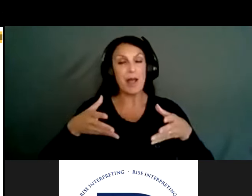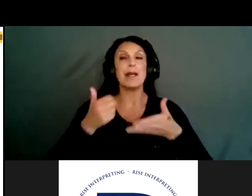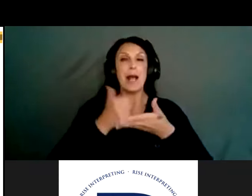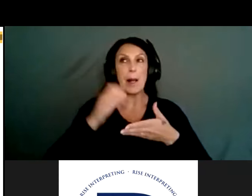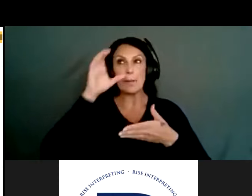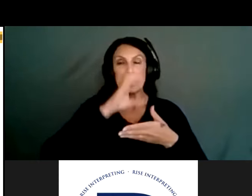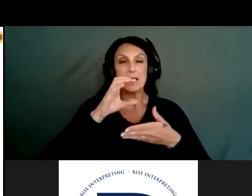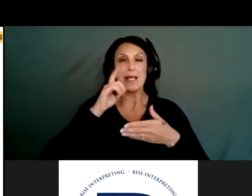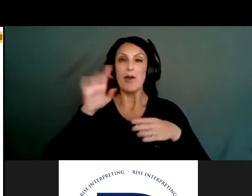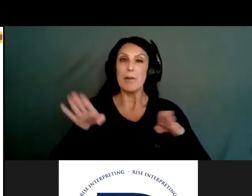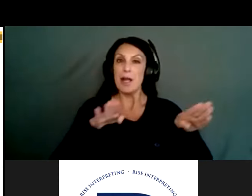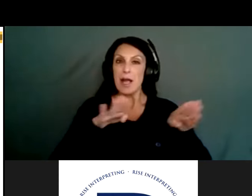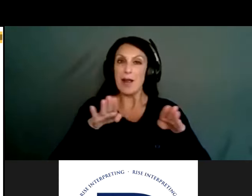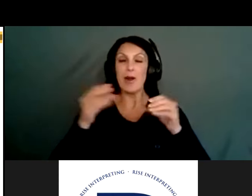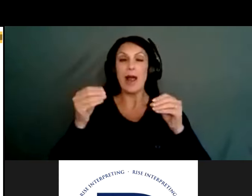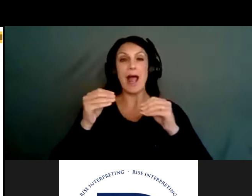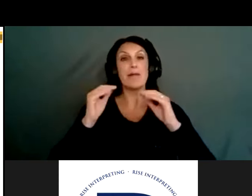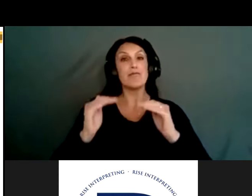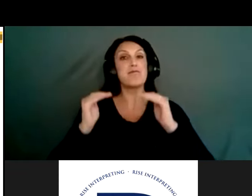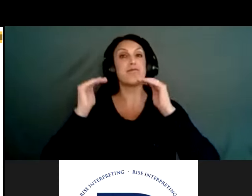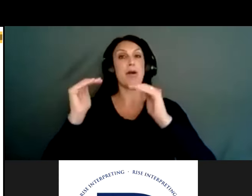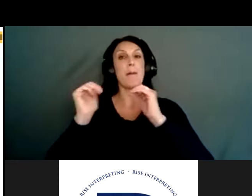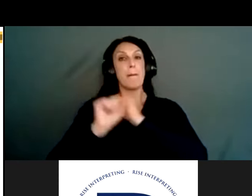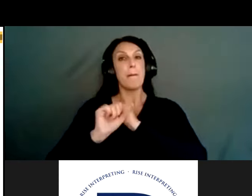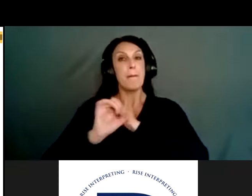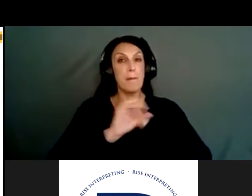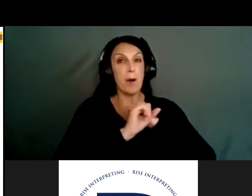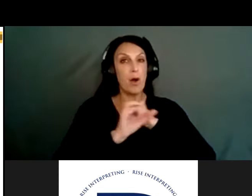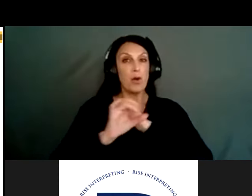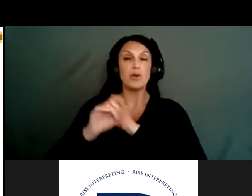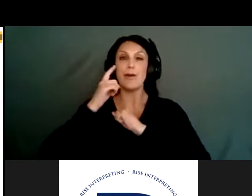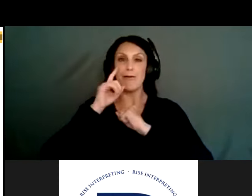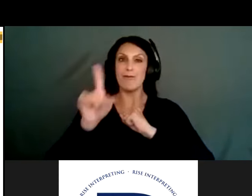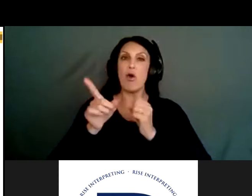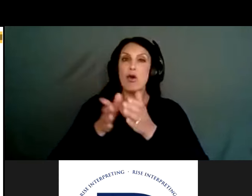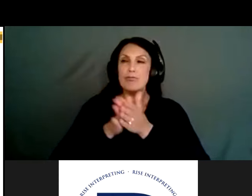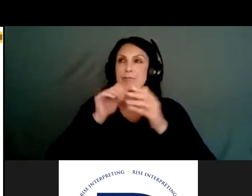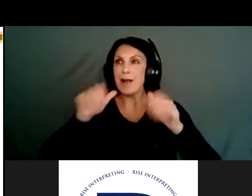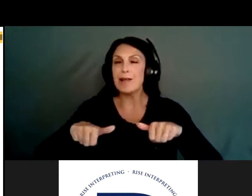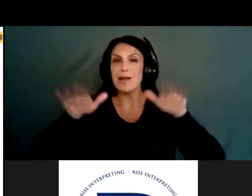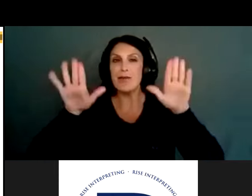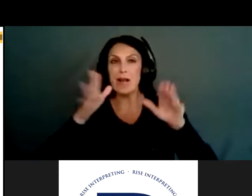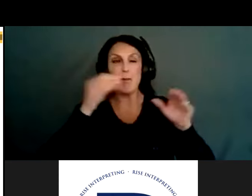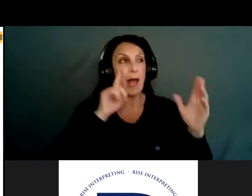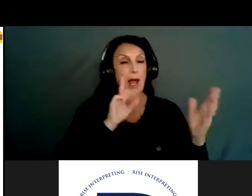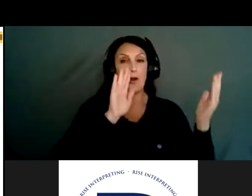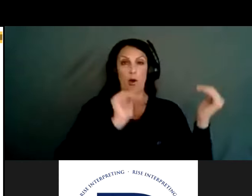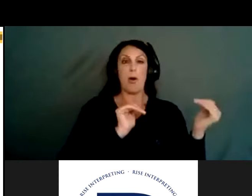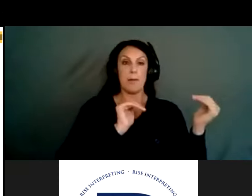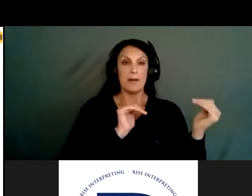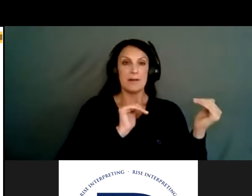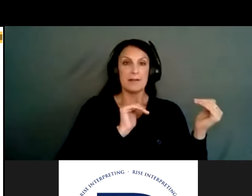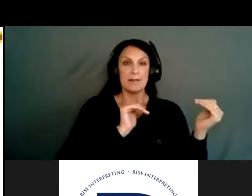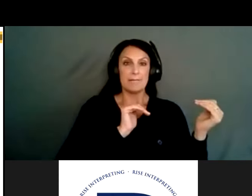behaviors and promote messages of resilience, recovery, and hope. So we have Shore and Mary with us, uh,